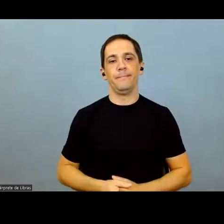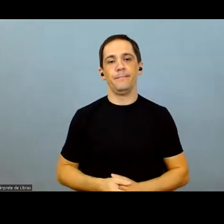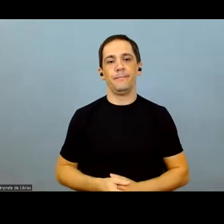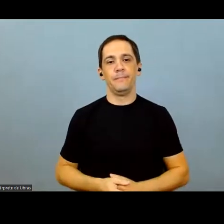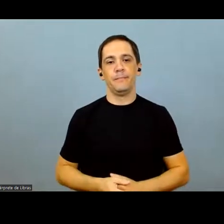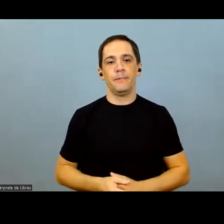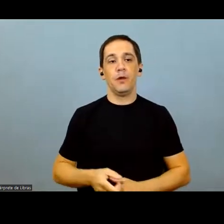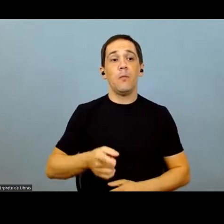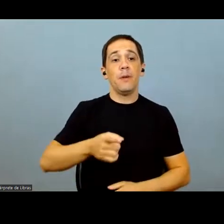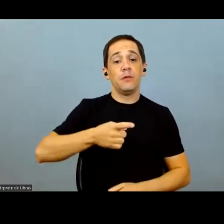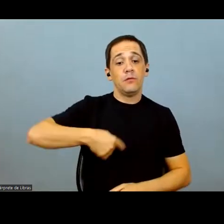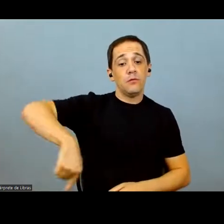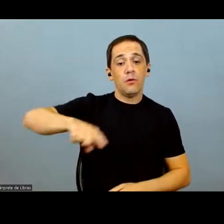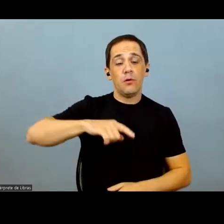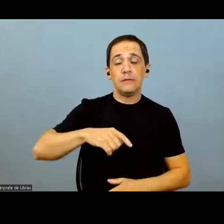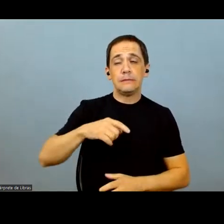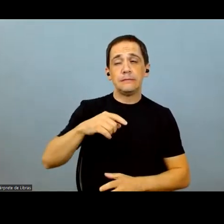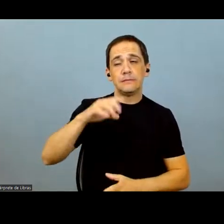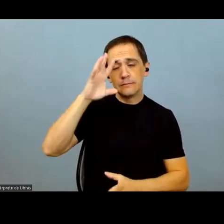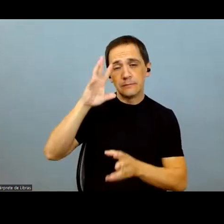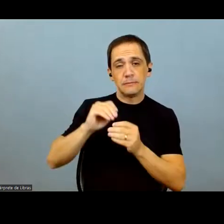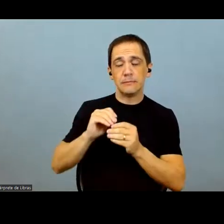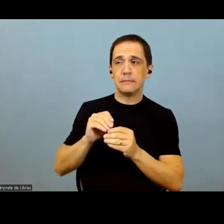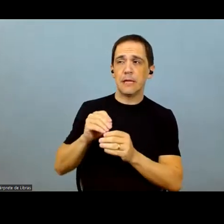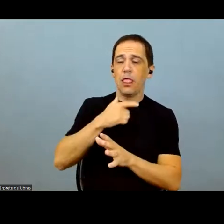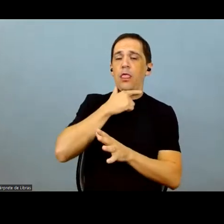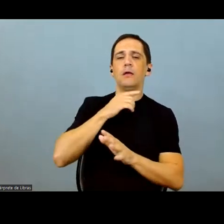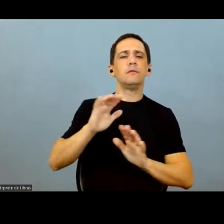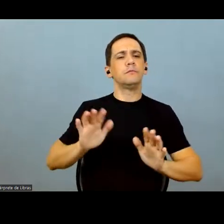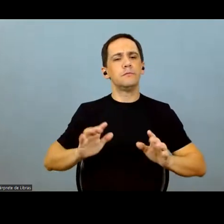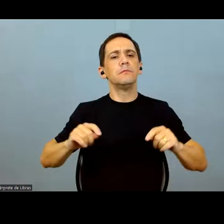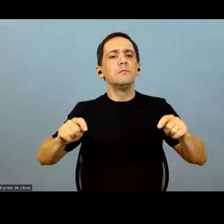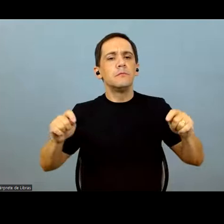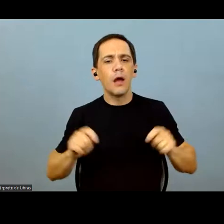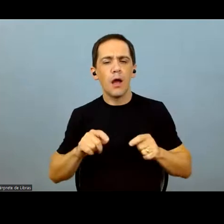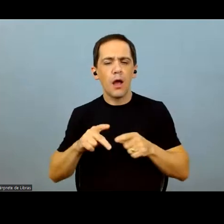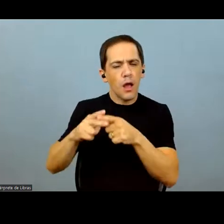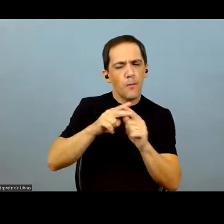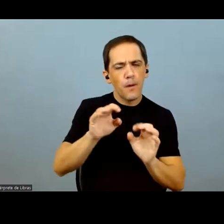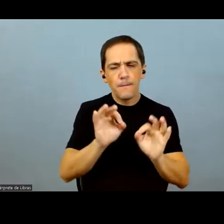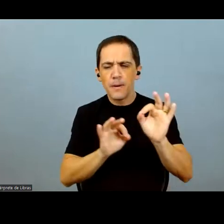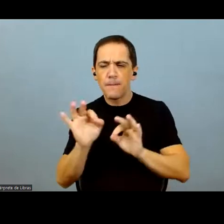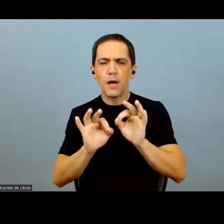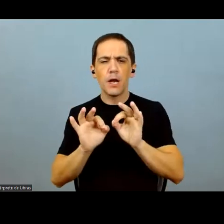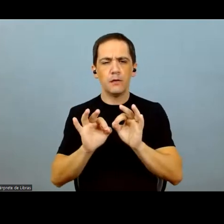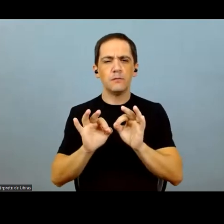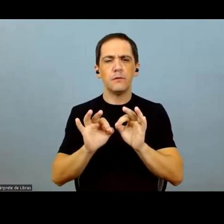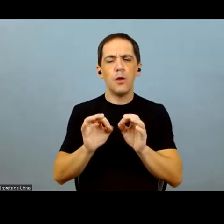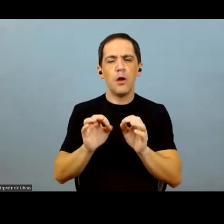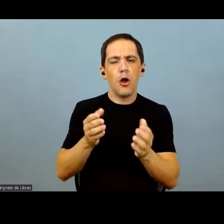So, we don't think that will be a stranglehold. What we see is an adjustment along the year.